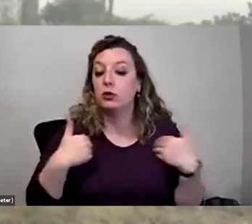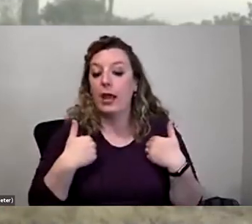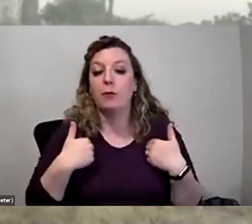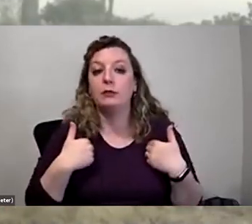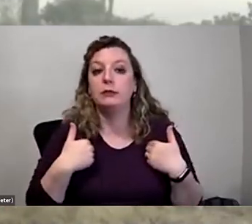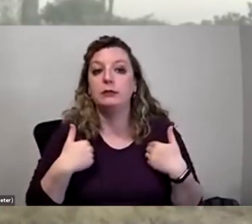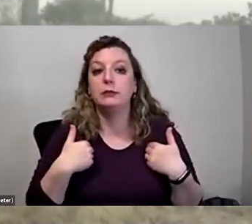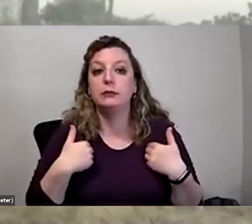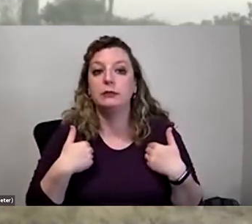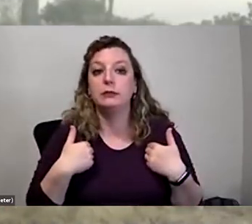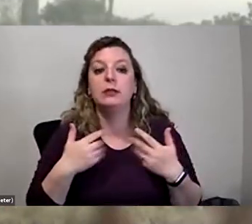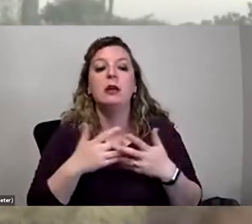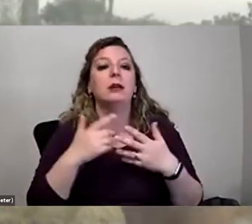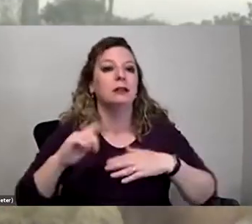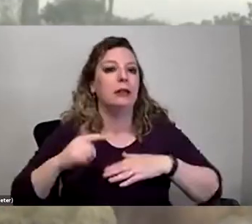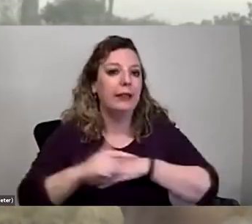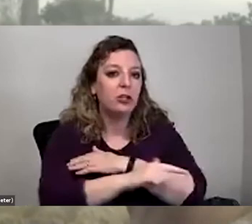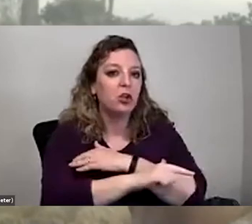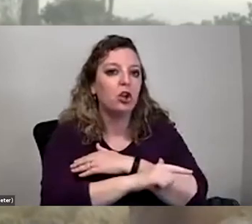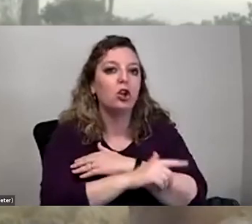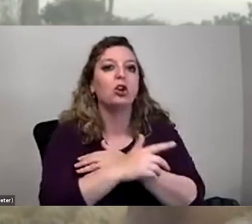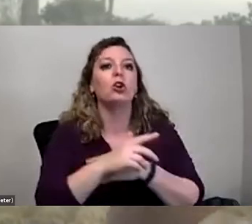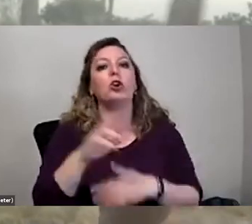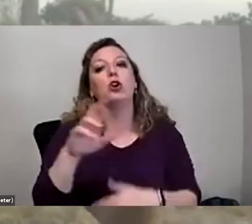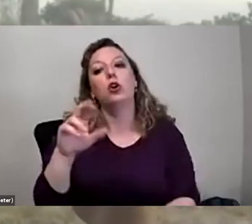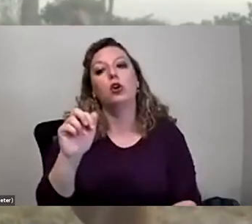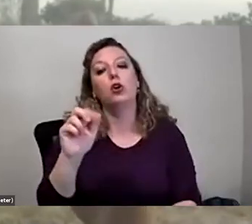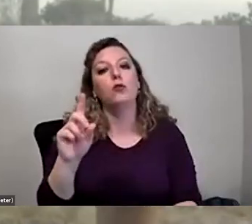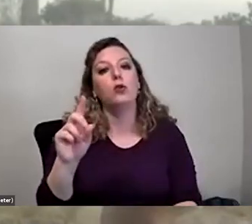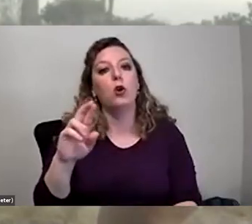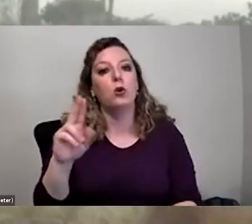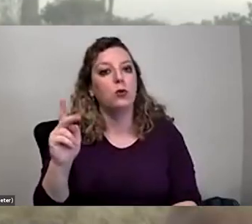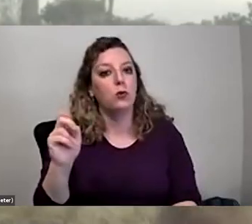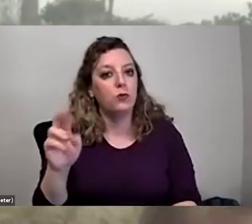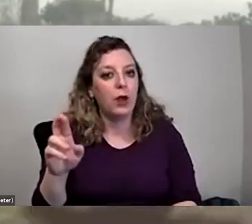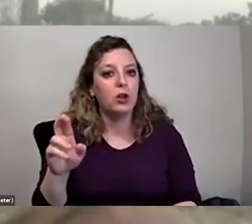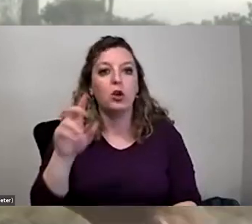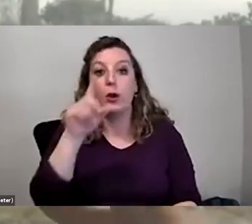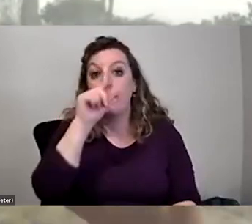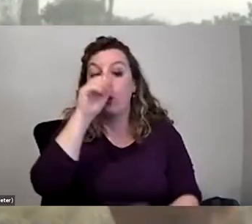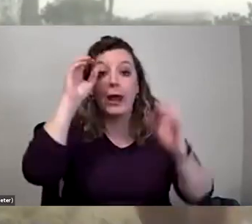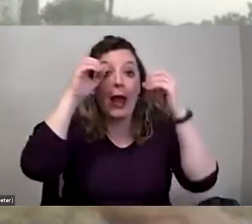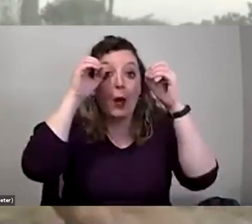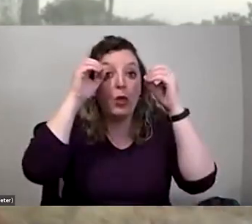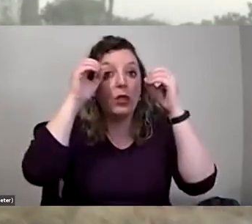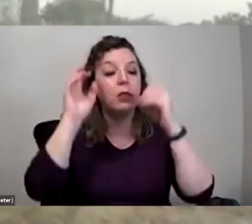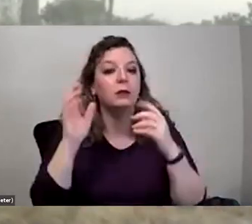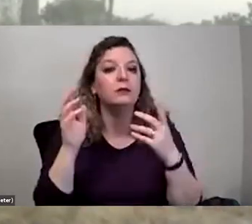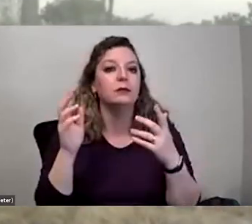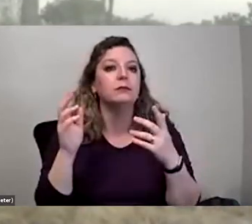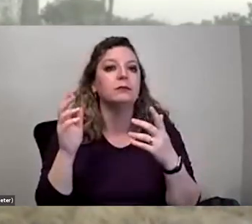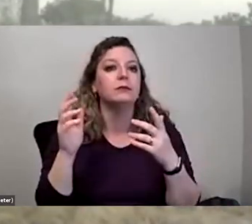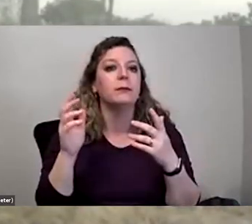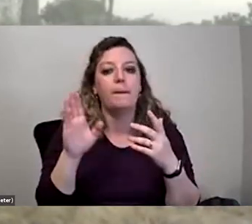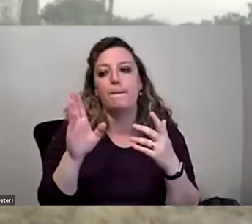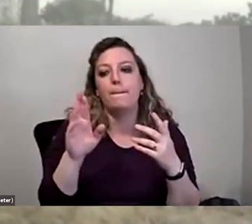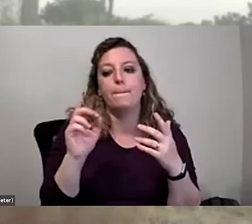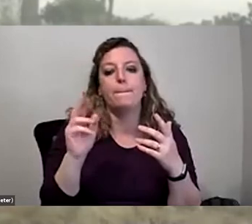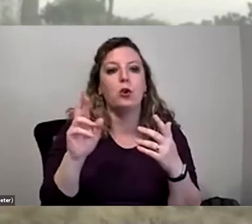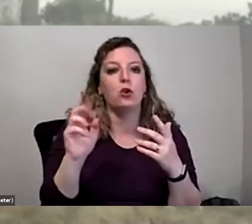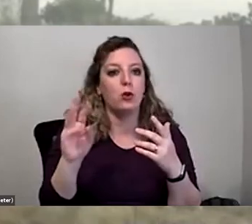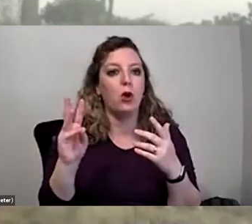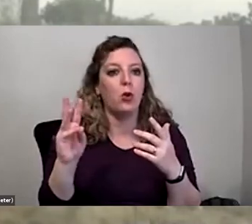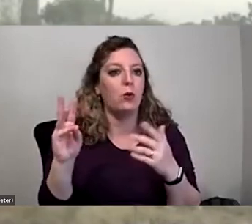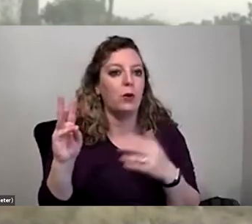lots of lizards, road runners, a lot of birds like our owls, they are burrowing owls, our elf owls.